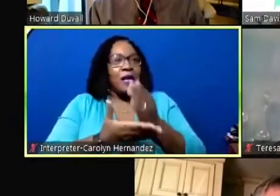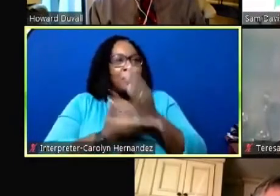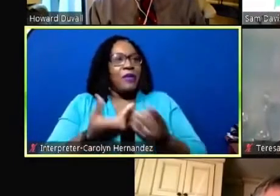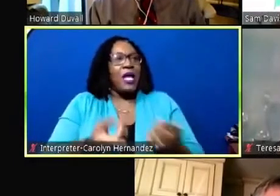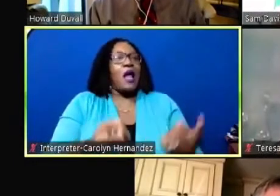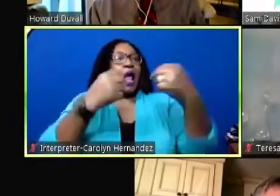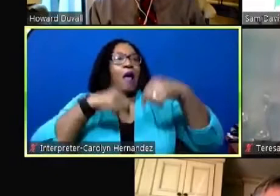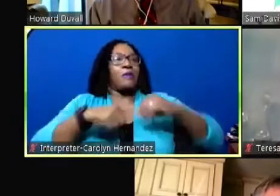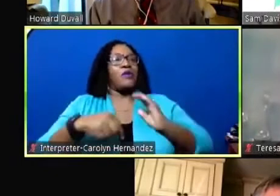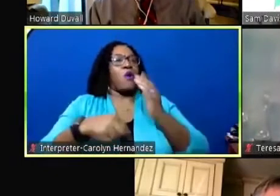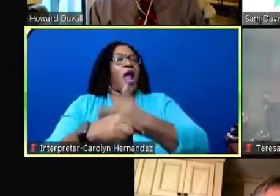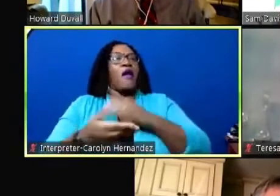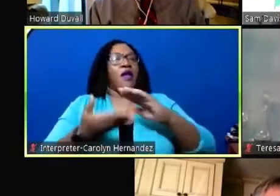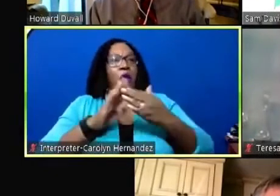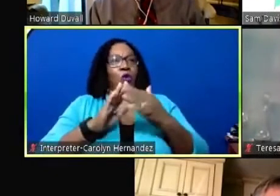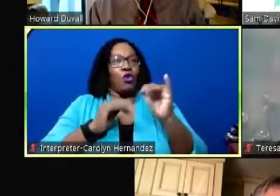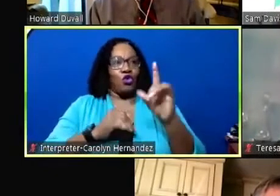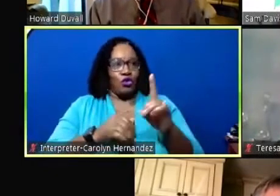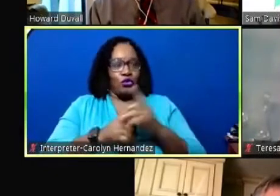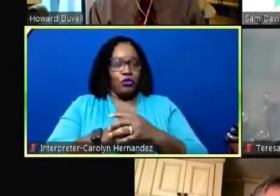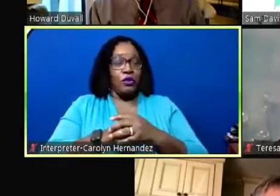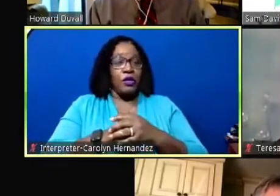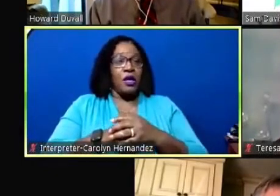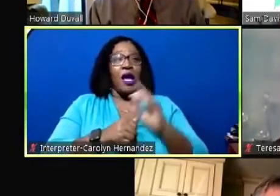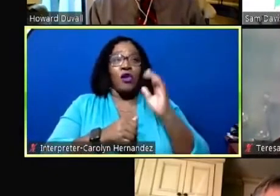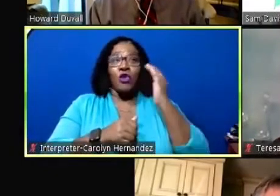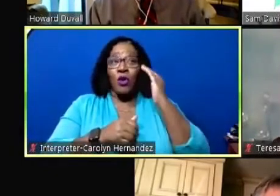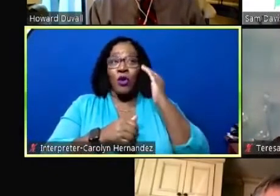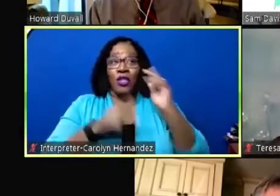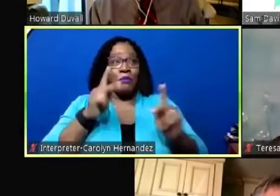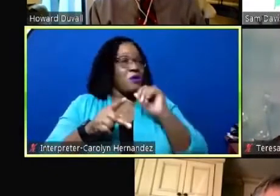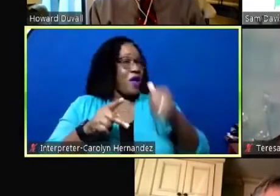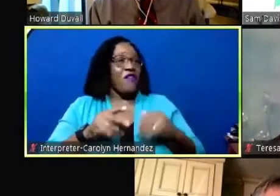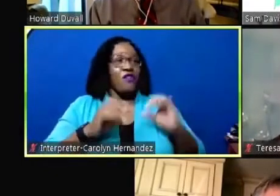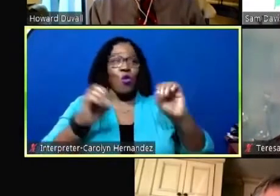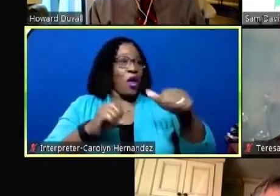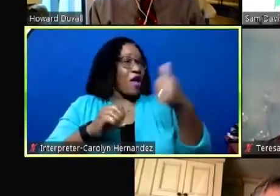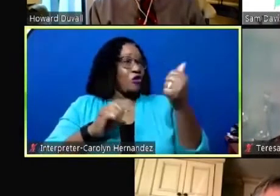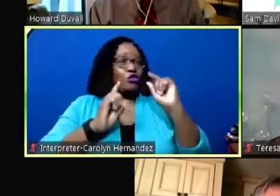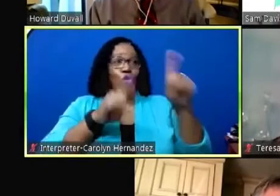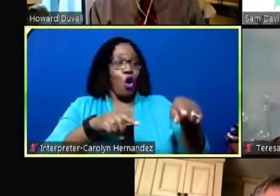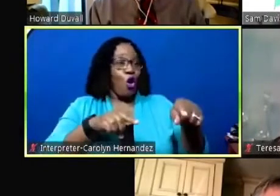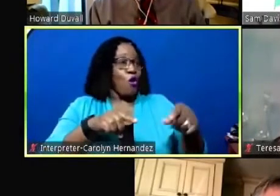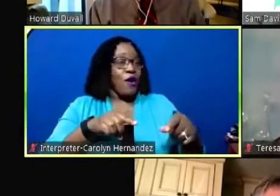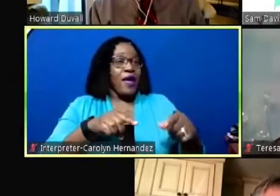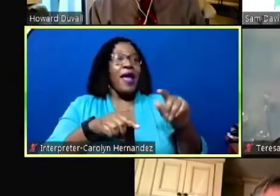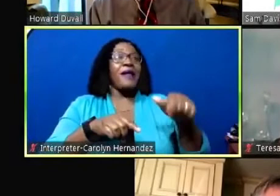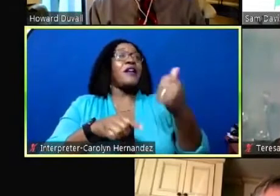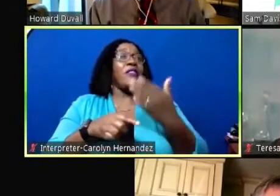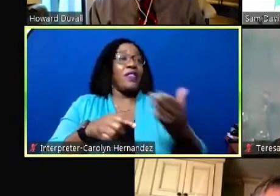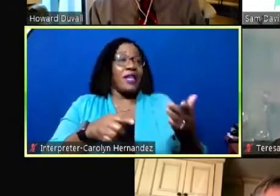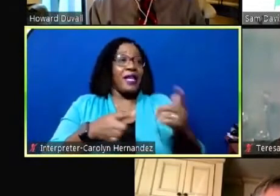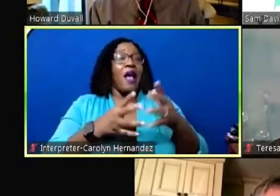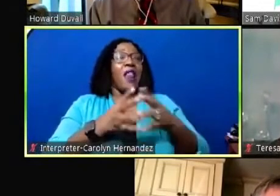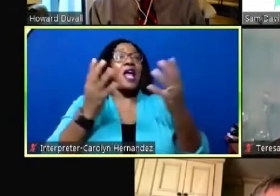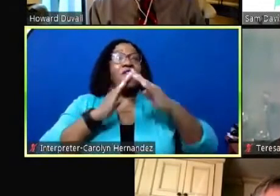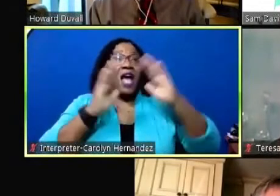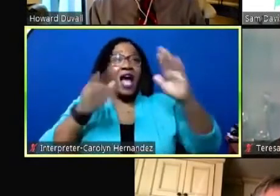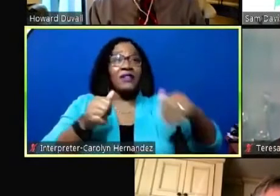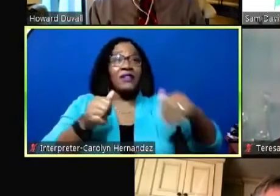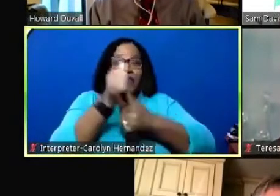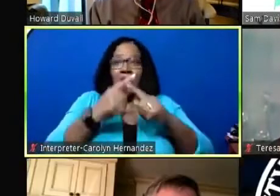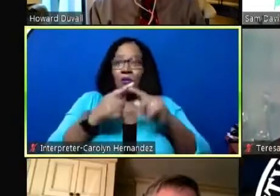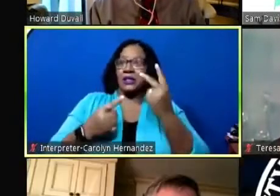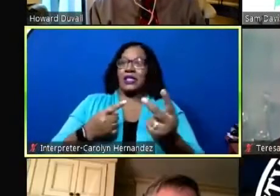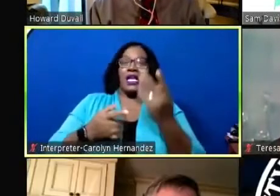in our neighborhood you know these people don't have nowhere else to go and they and another thing a lot of houses every time you turn